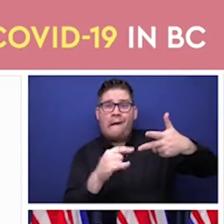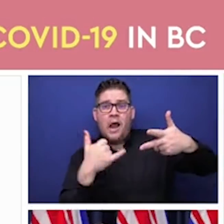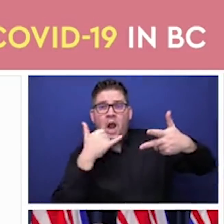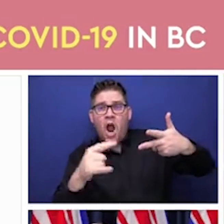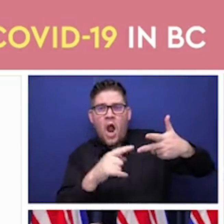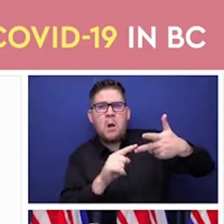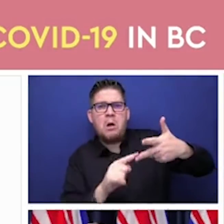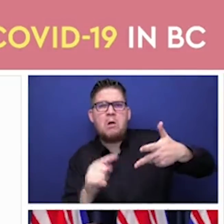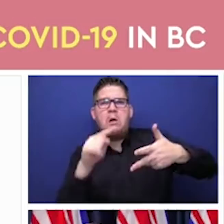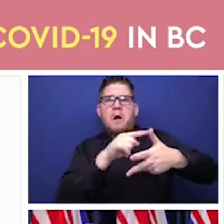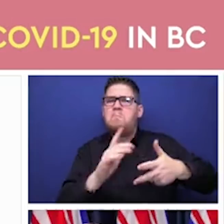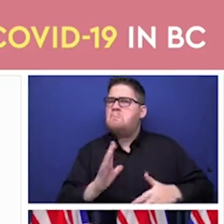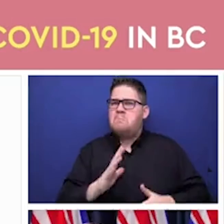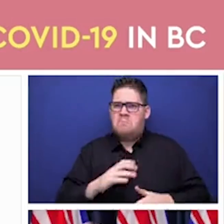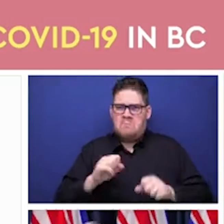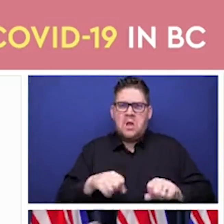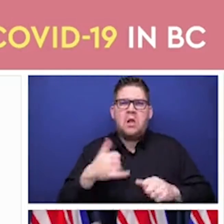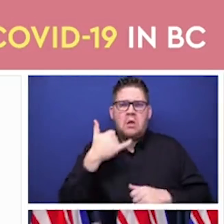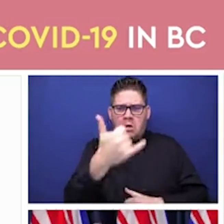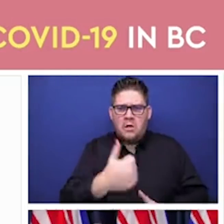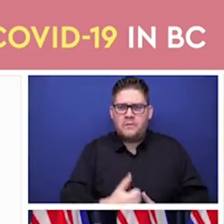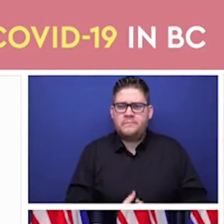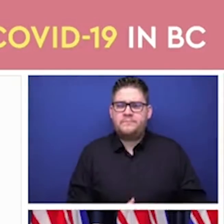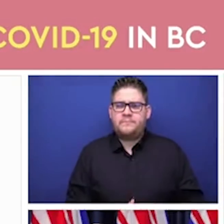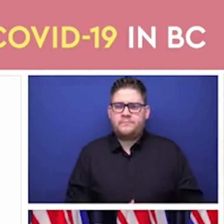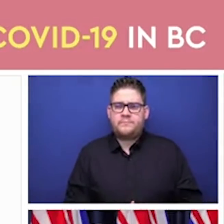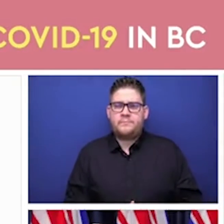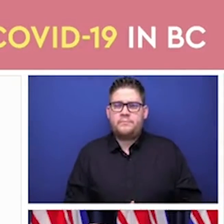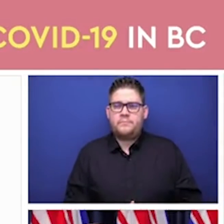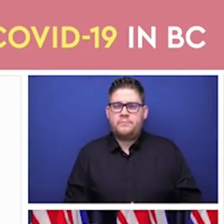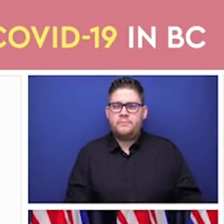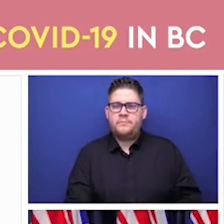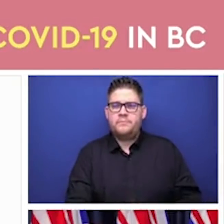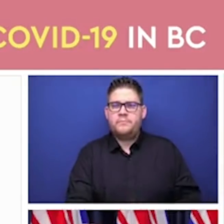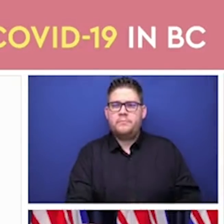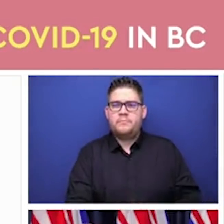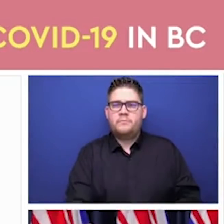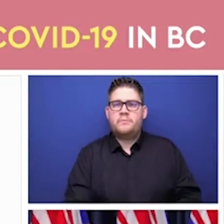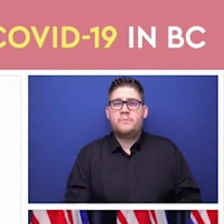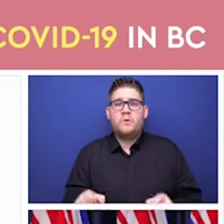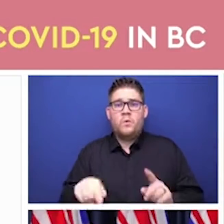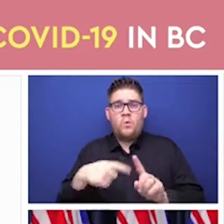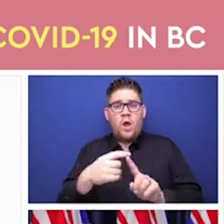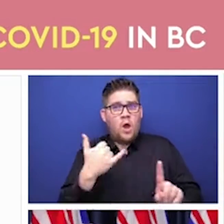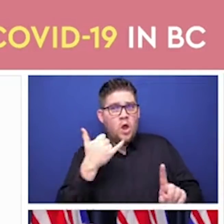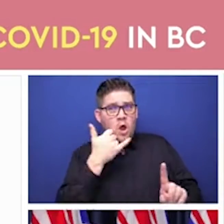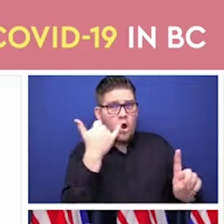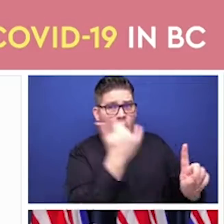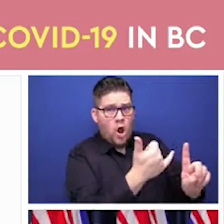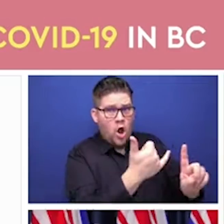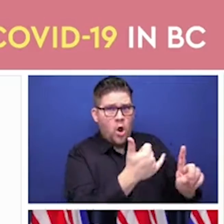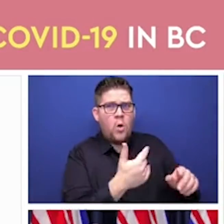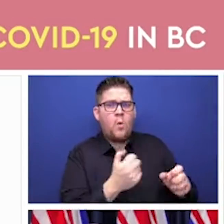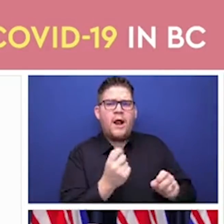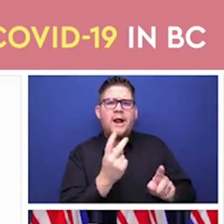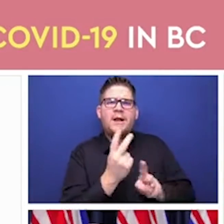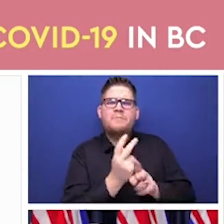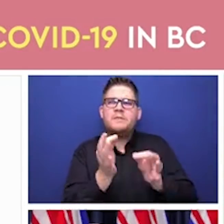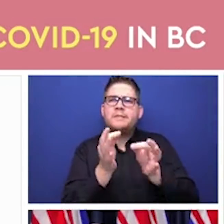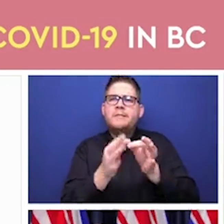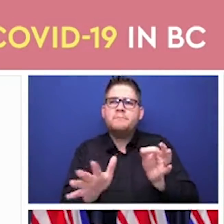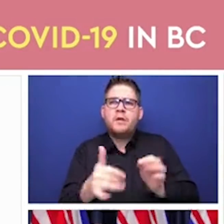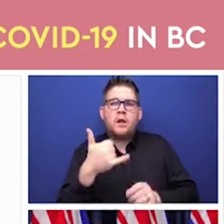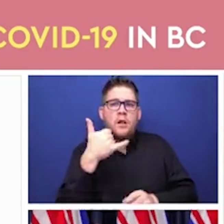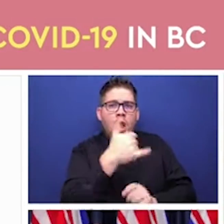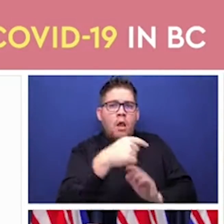it very easy for that. If they have a family member, support person, a friend who can actually help them, call into the call centre,